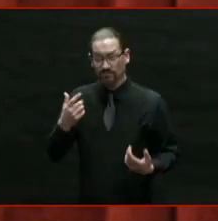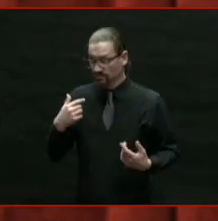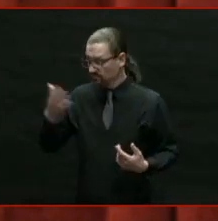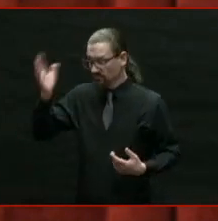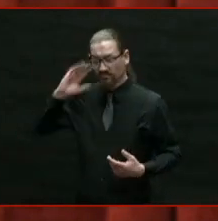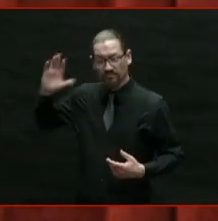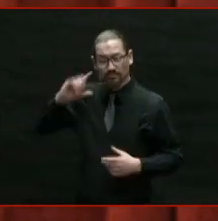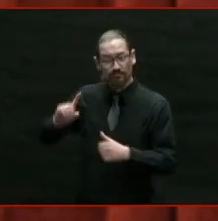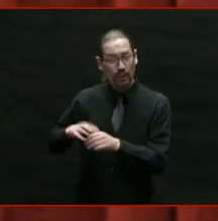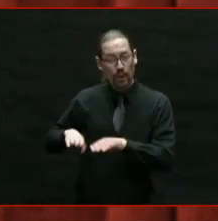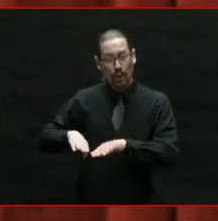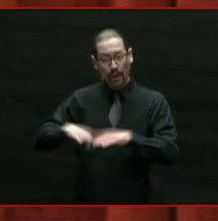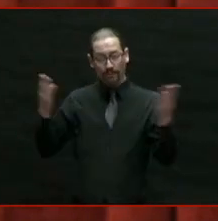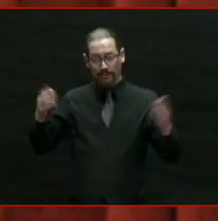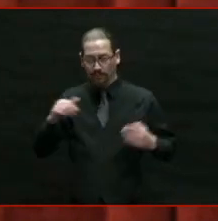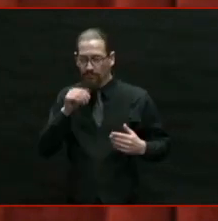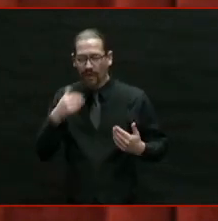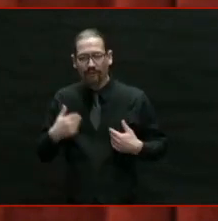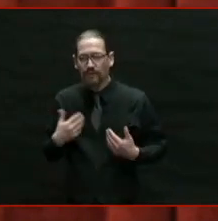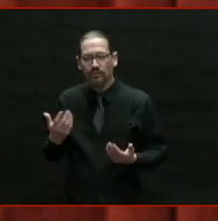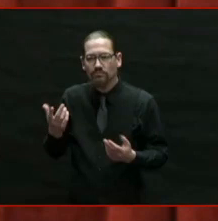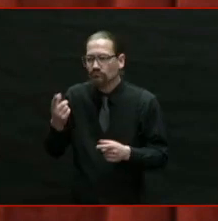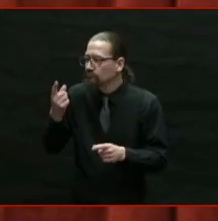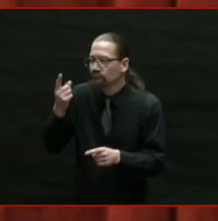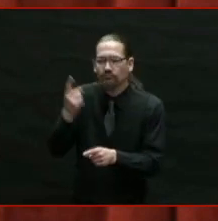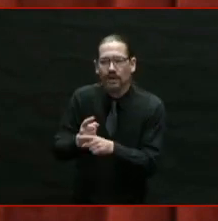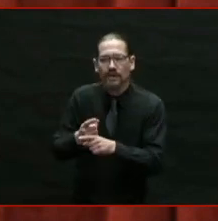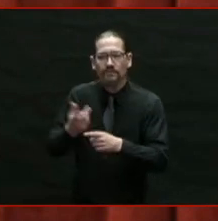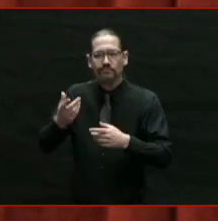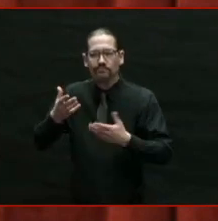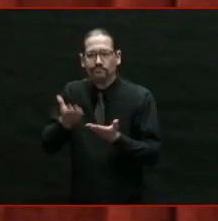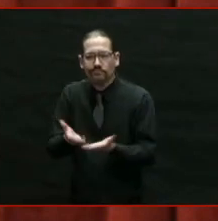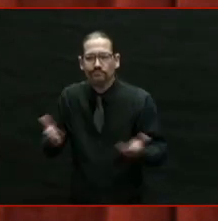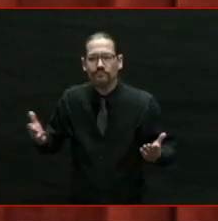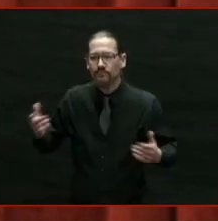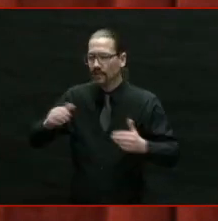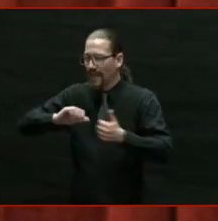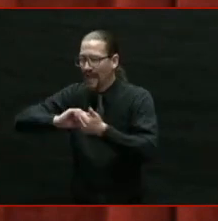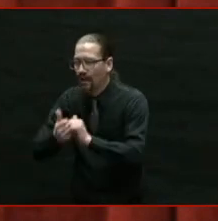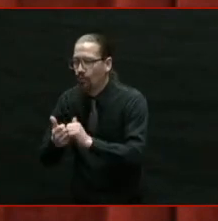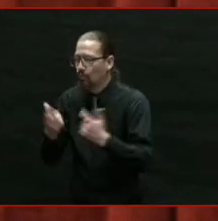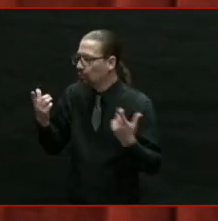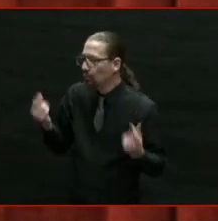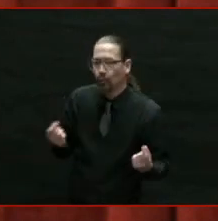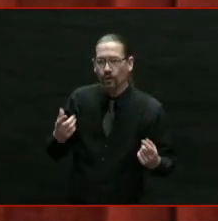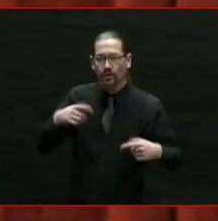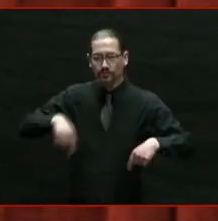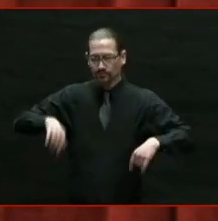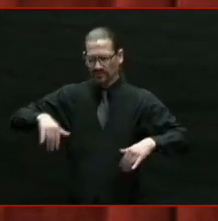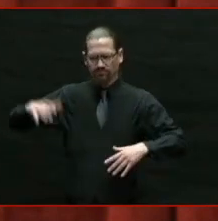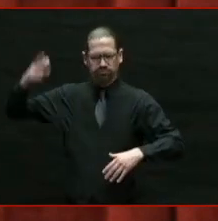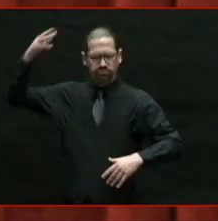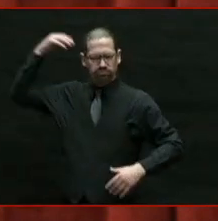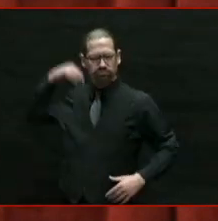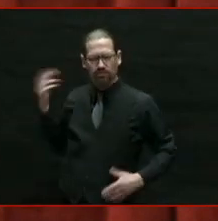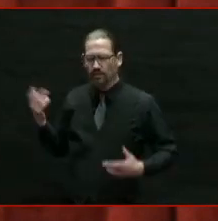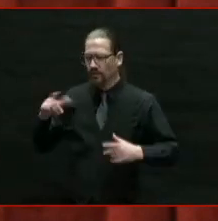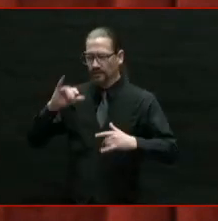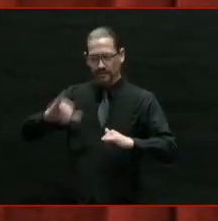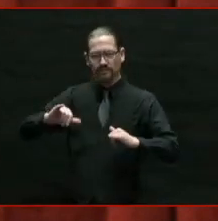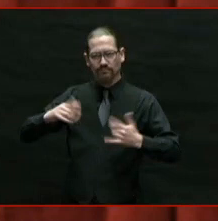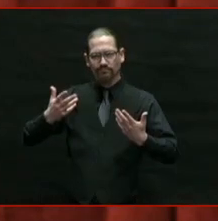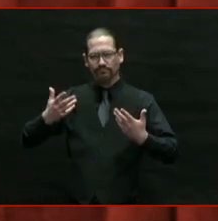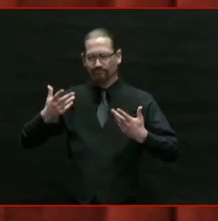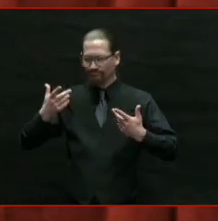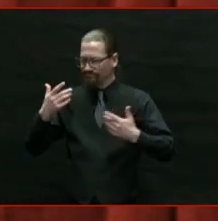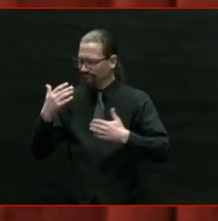So, we designed them from scratch. And I would like to take a minute to thank my partners